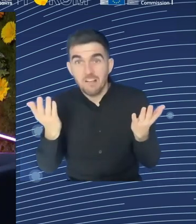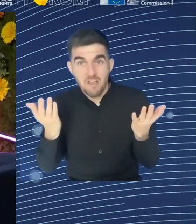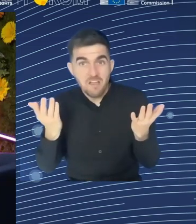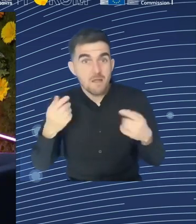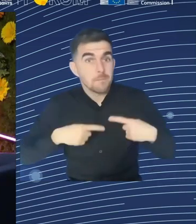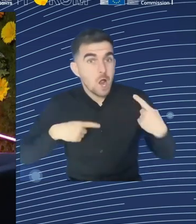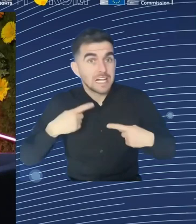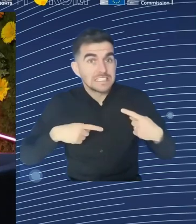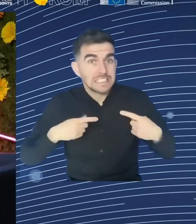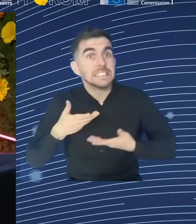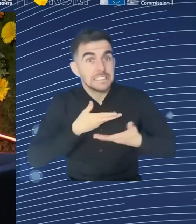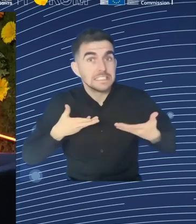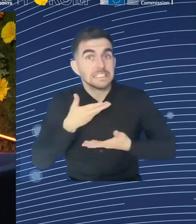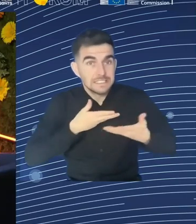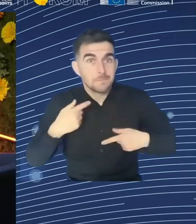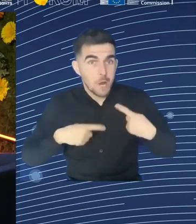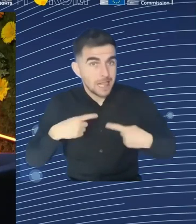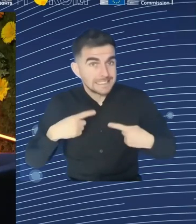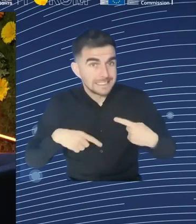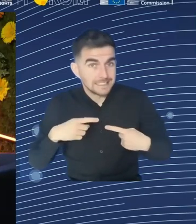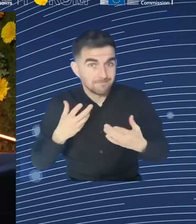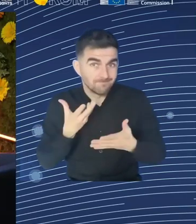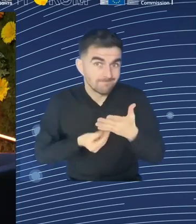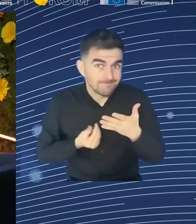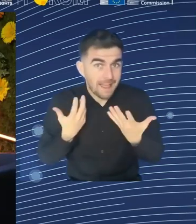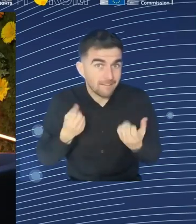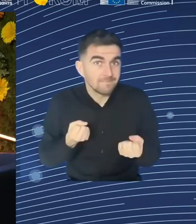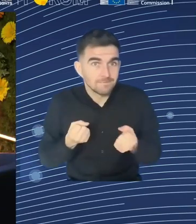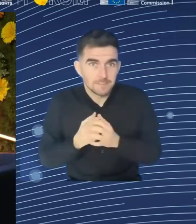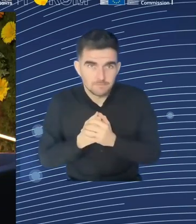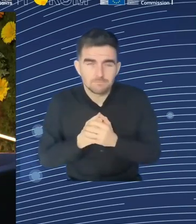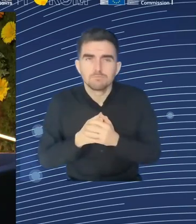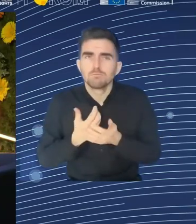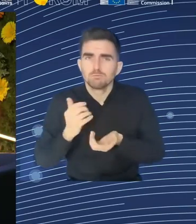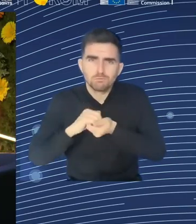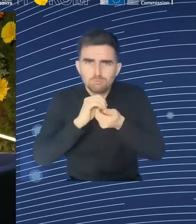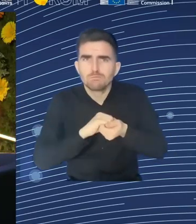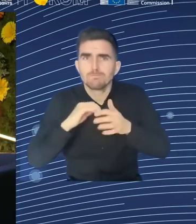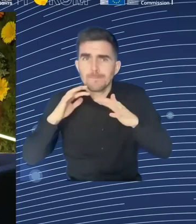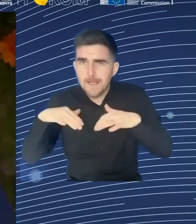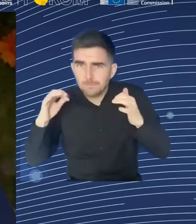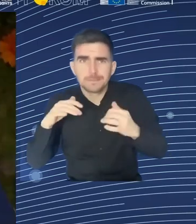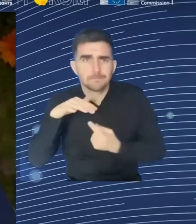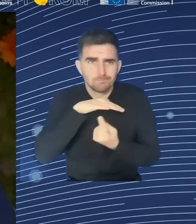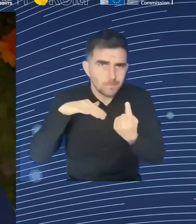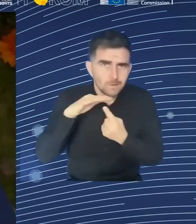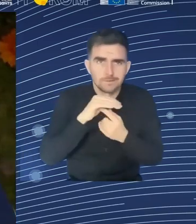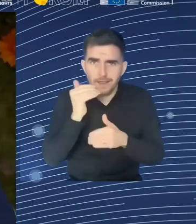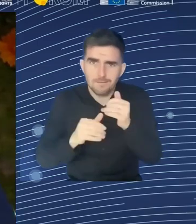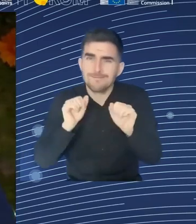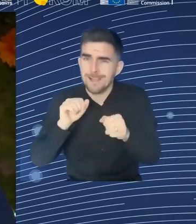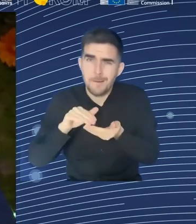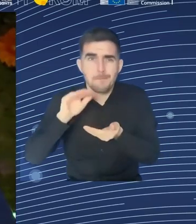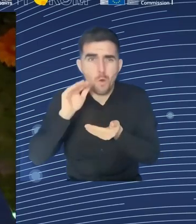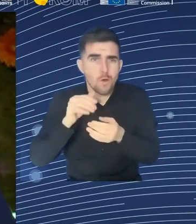briefly. Barbara as well, yes. And then I'd really like to save some time for questions. Yeah, I just wanted to add something very